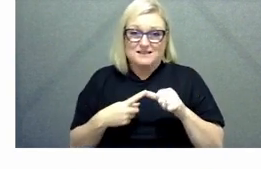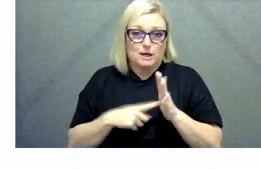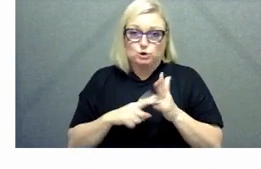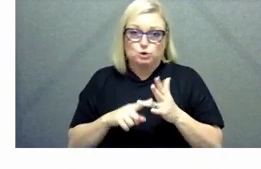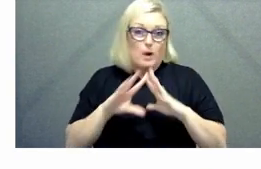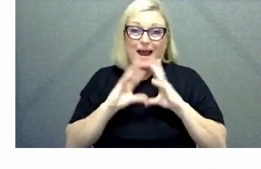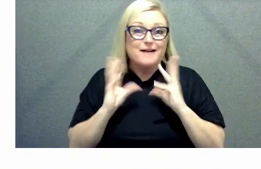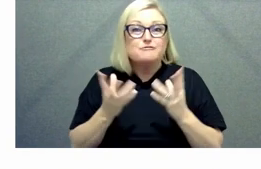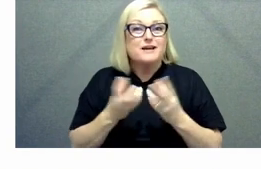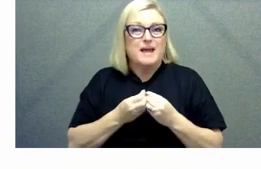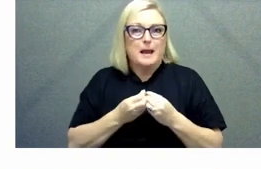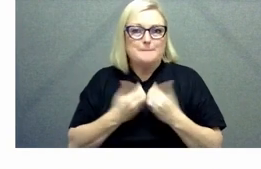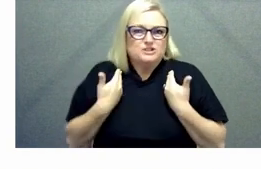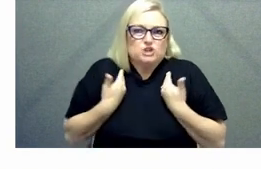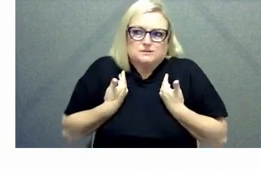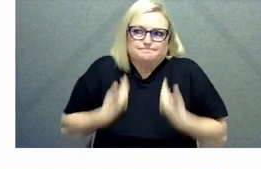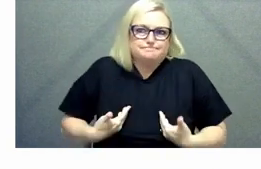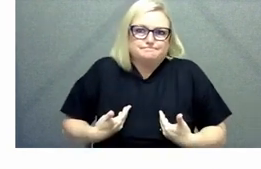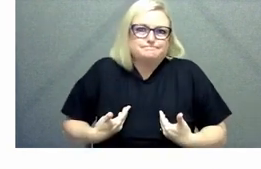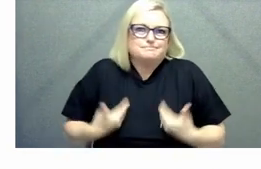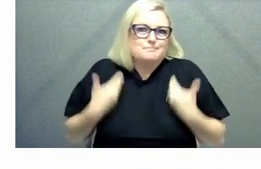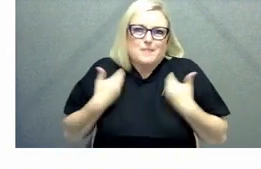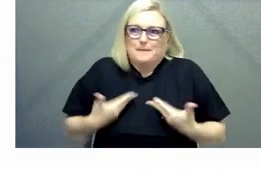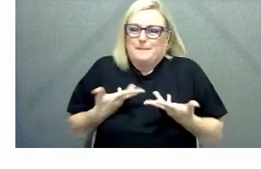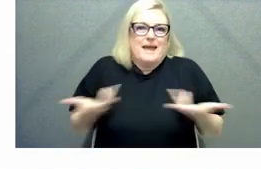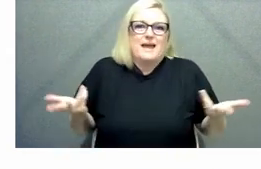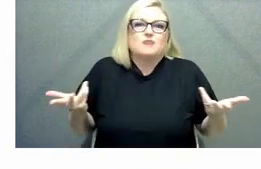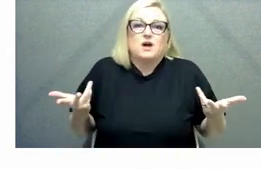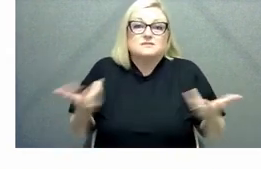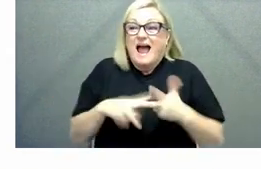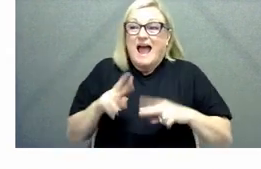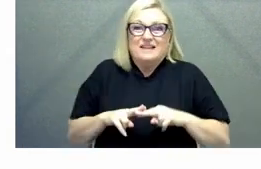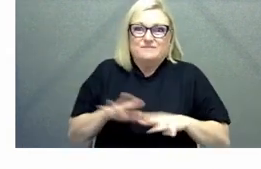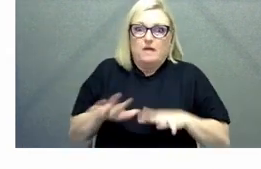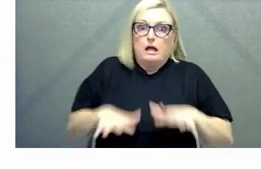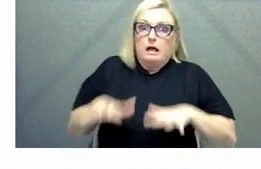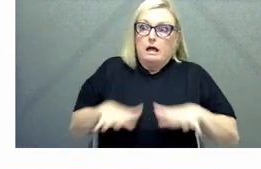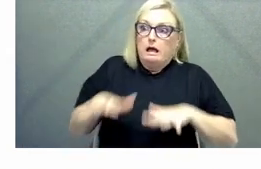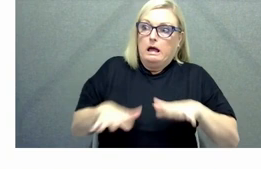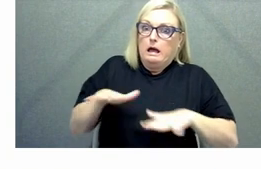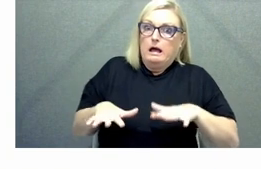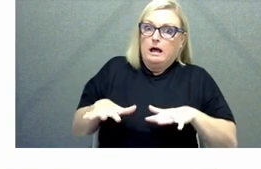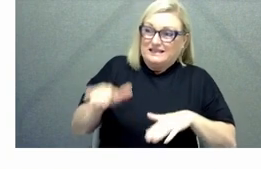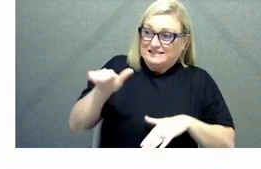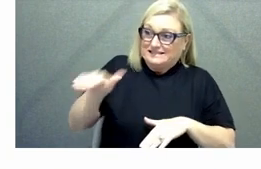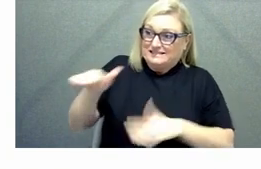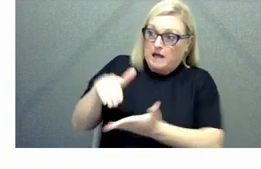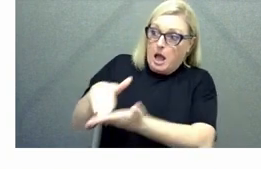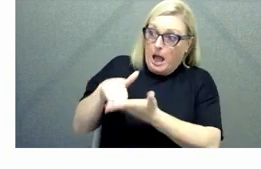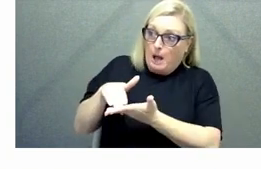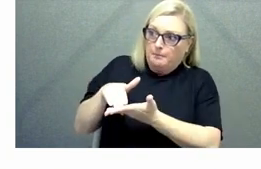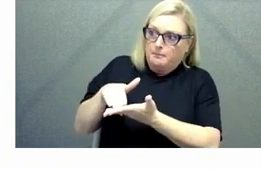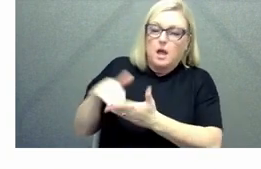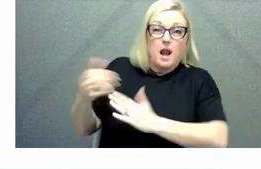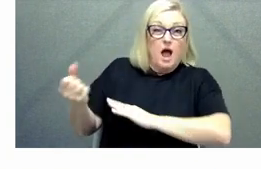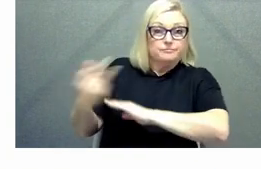um and know when you're out of your depth and ask for help someone else might have experience that you don't have that someone else might